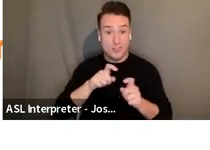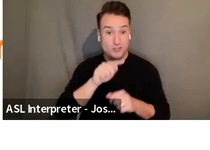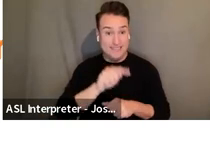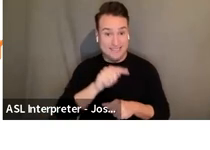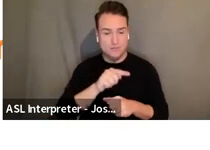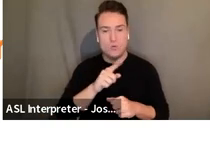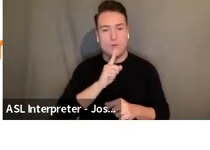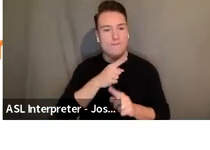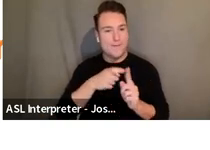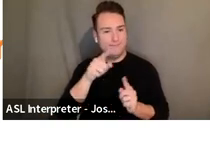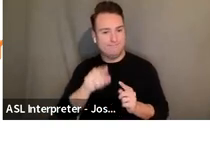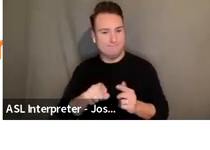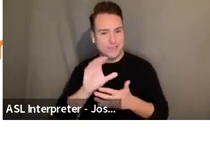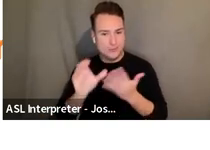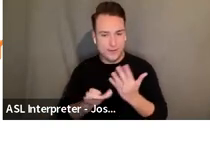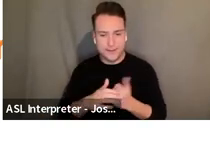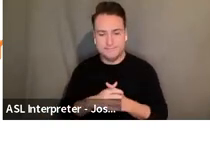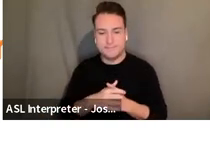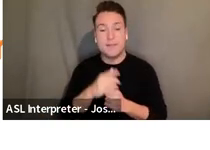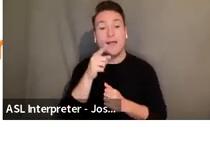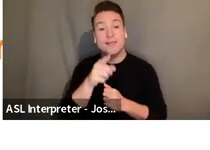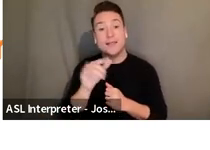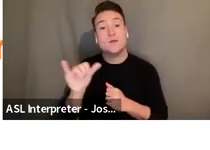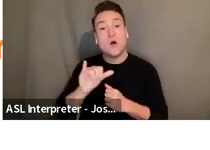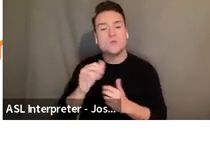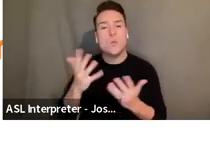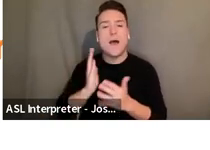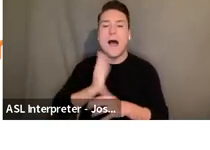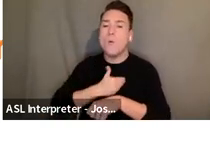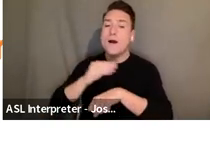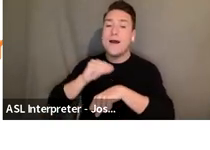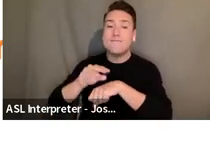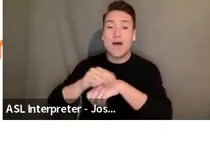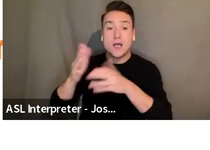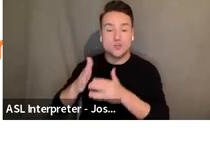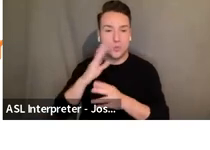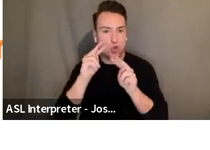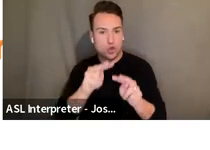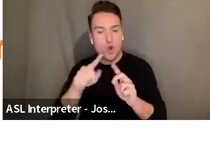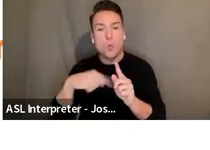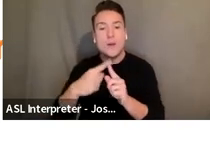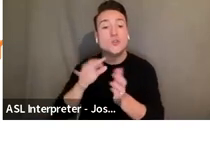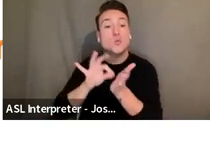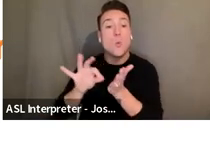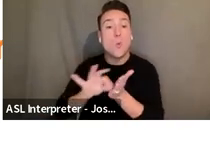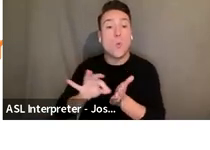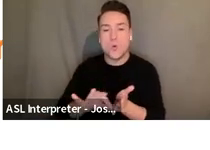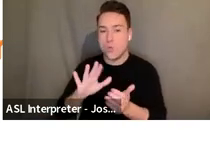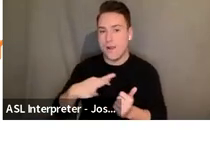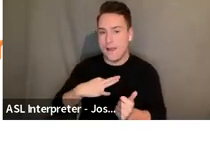from these criteria. This is also what our advisors will be looking at when they score your application.